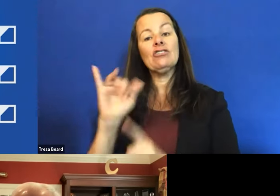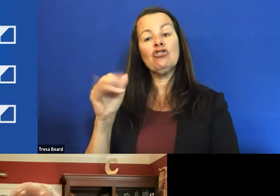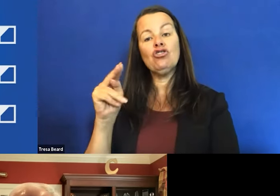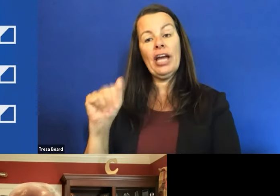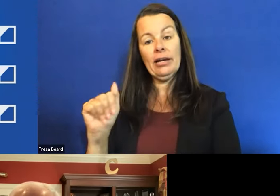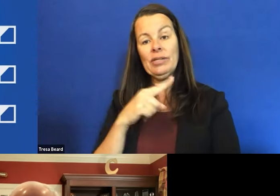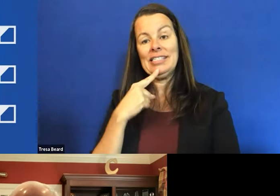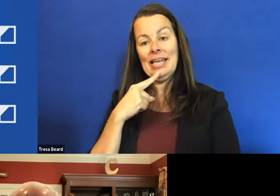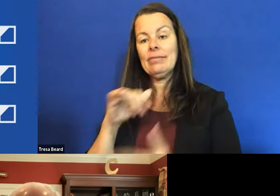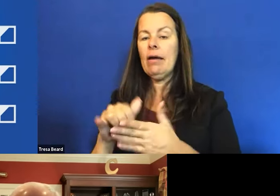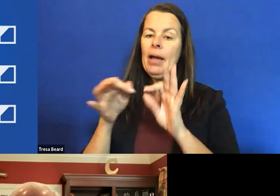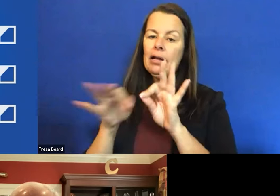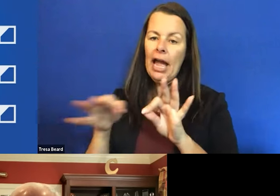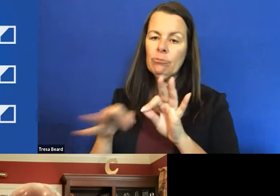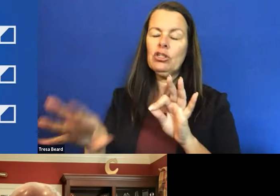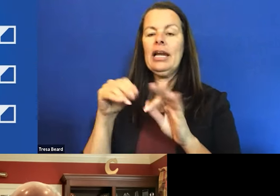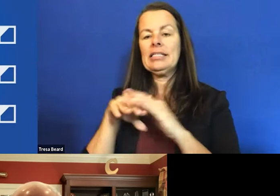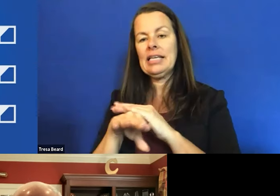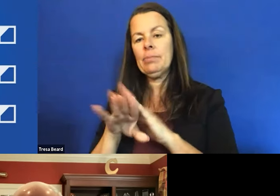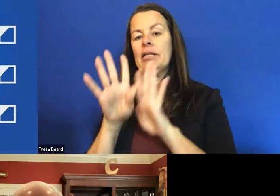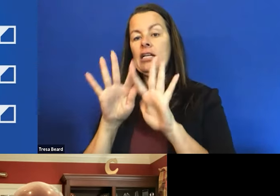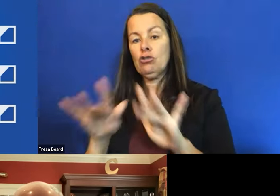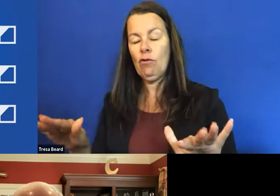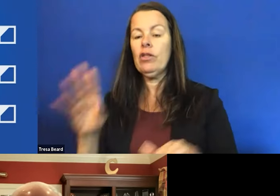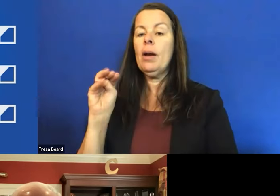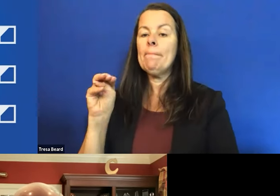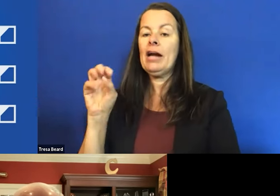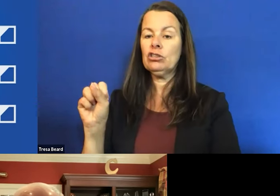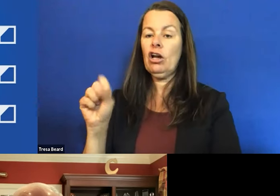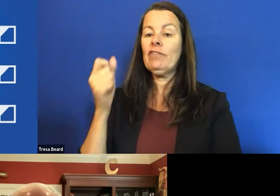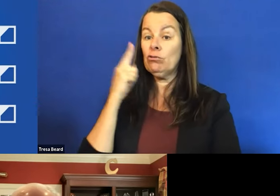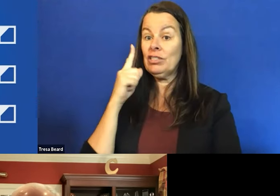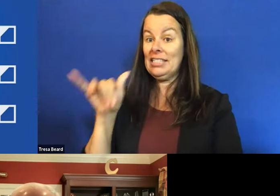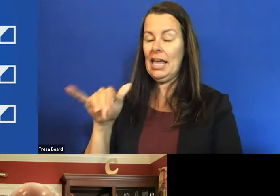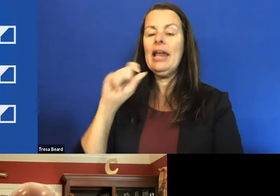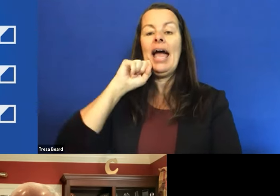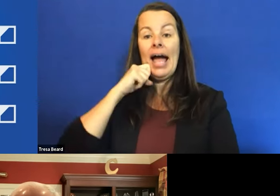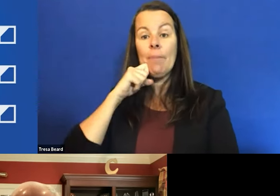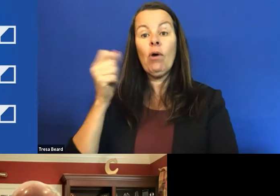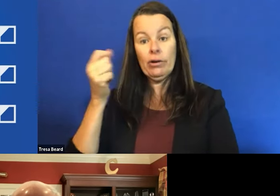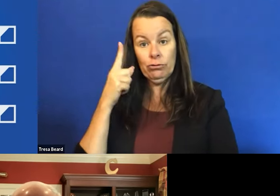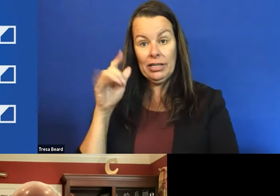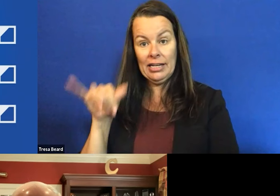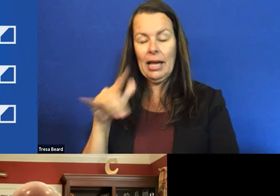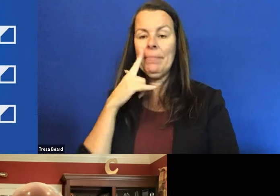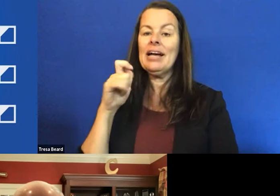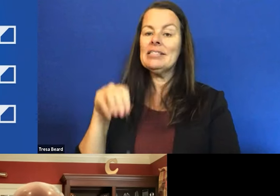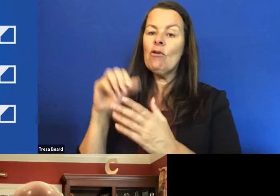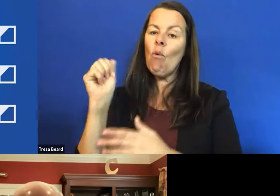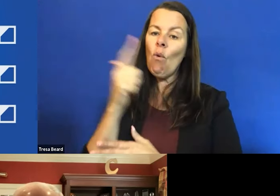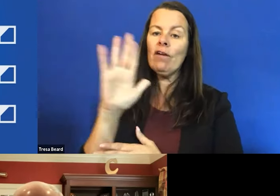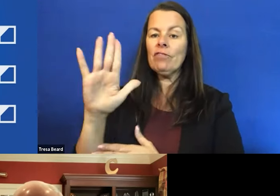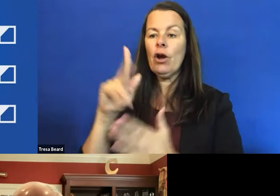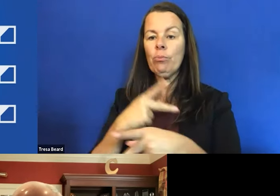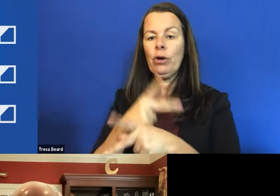captioning and accessibility and so forth, Microsoft understands this. Apple understands it because in all their products, they're